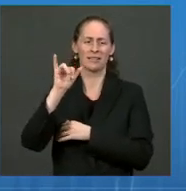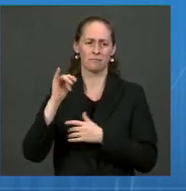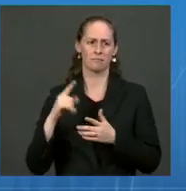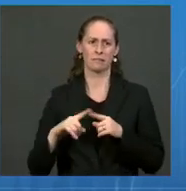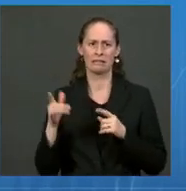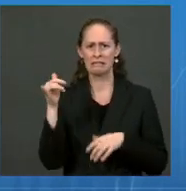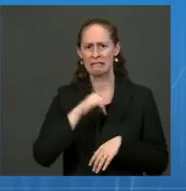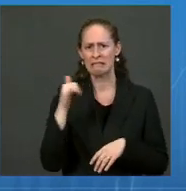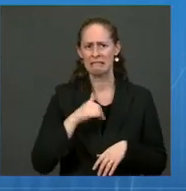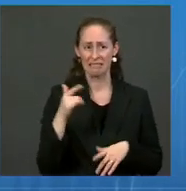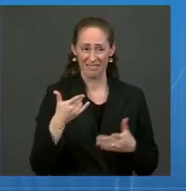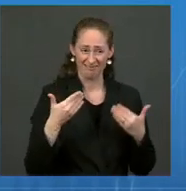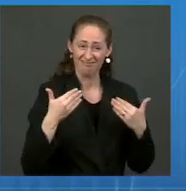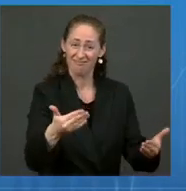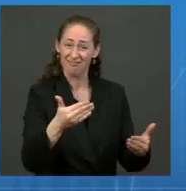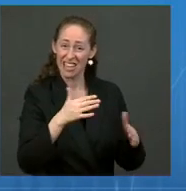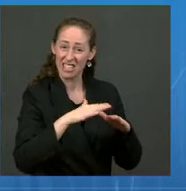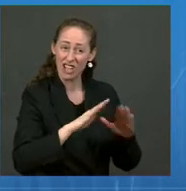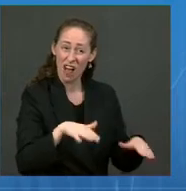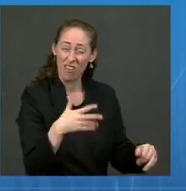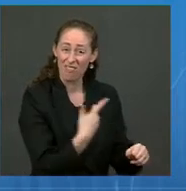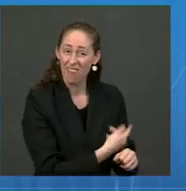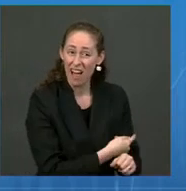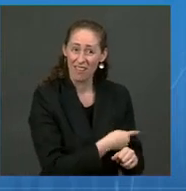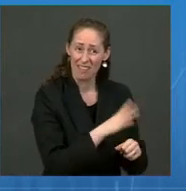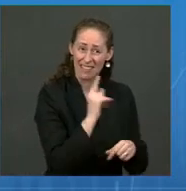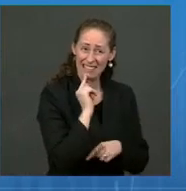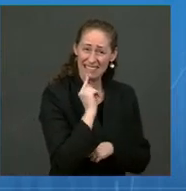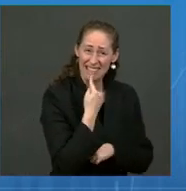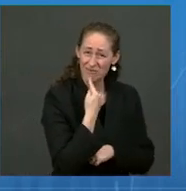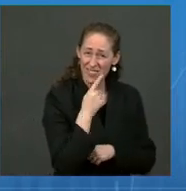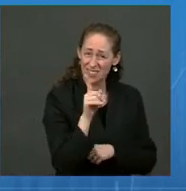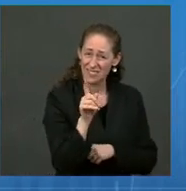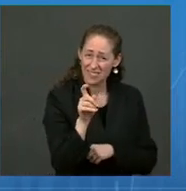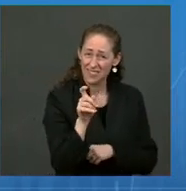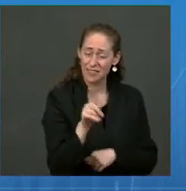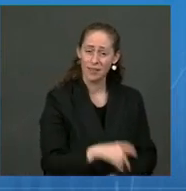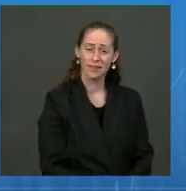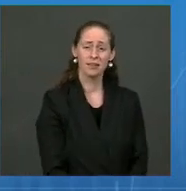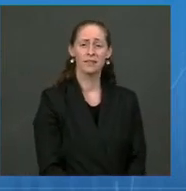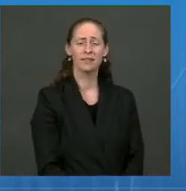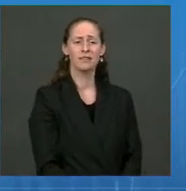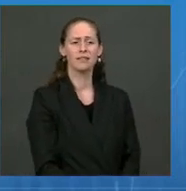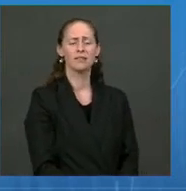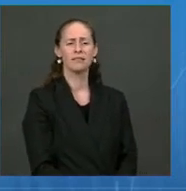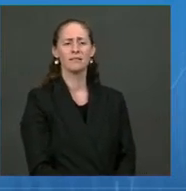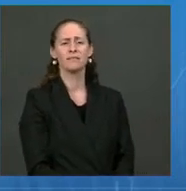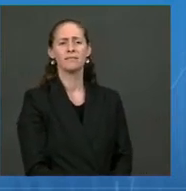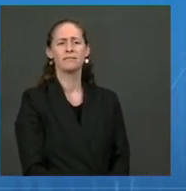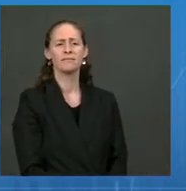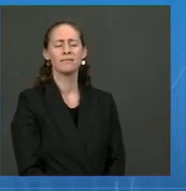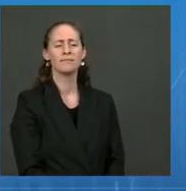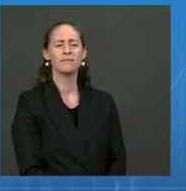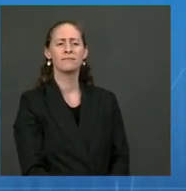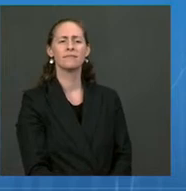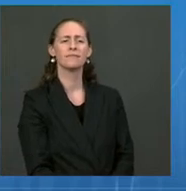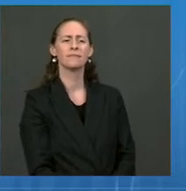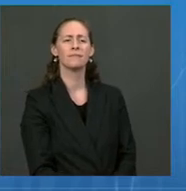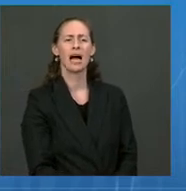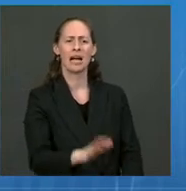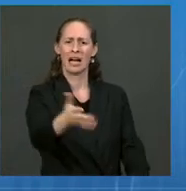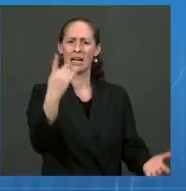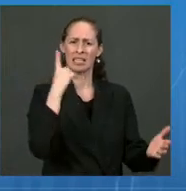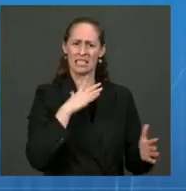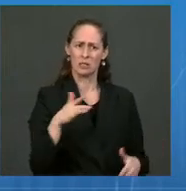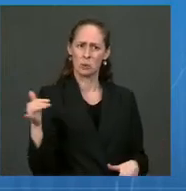vaccinated? Dr. Walensky. Thank you, Cheyenne. So, you know, I think there's urgency because we're seeing